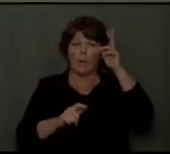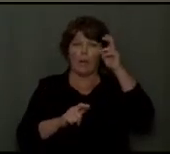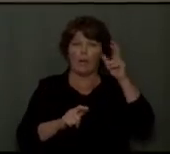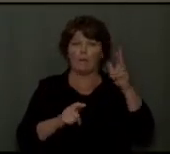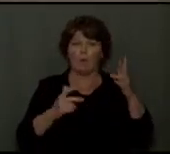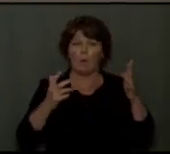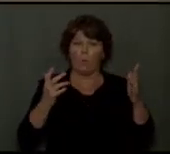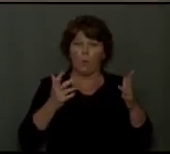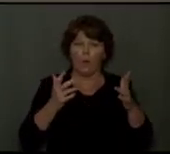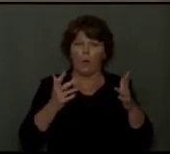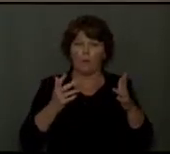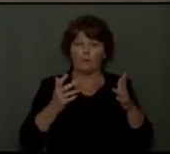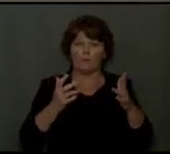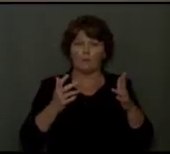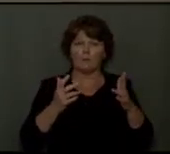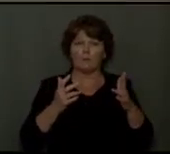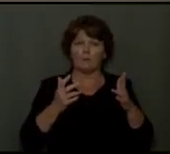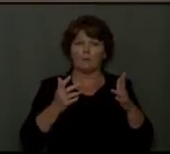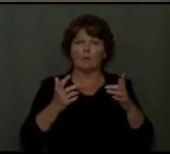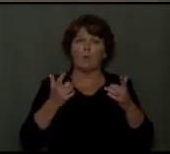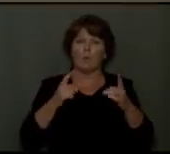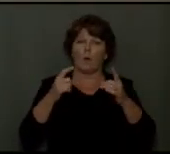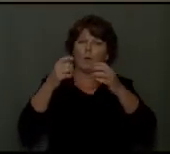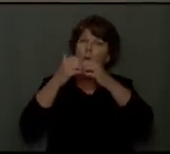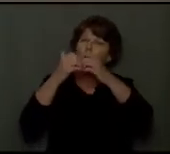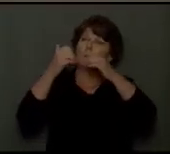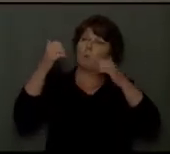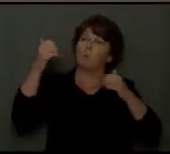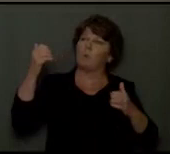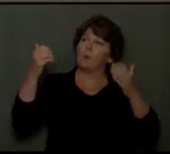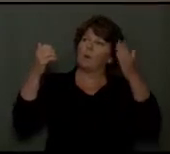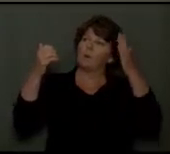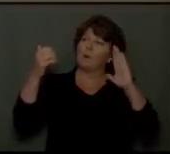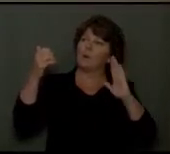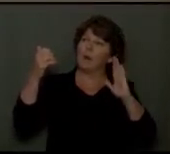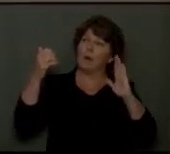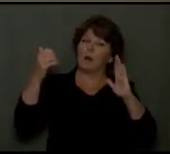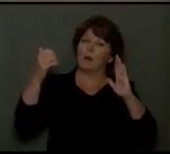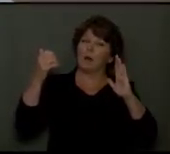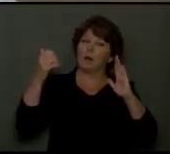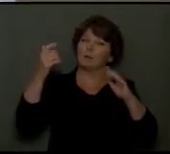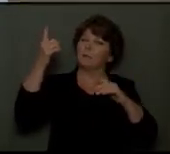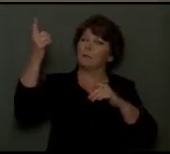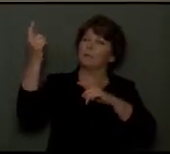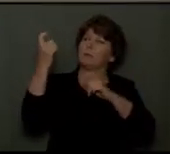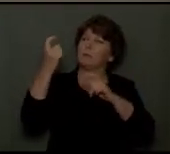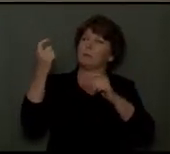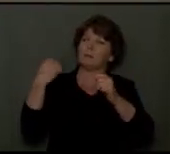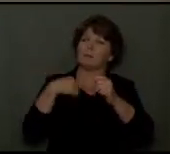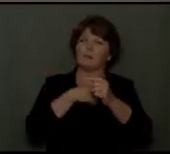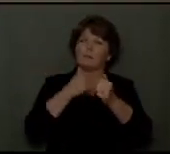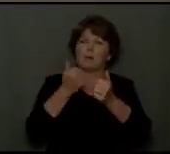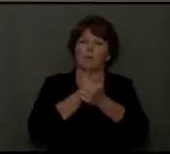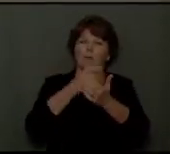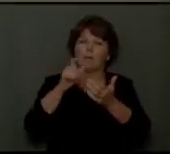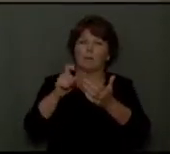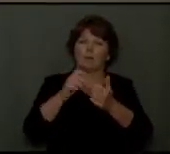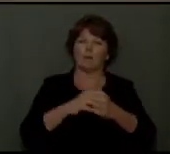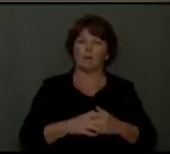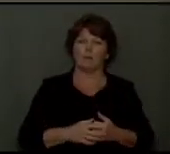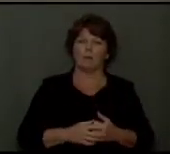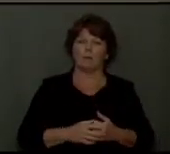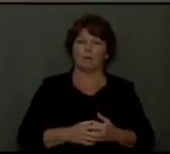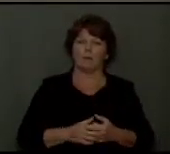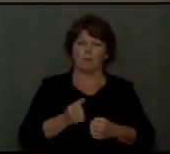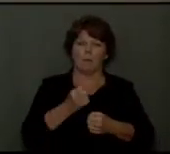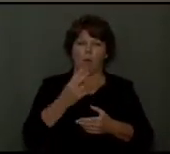of it lies in departing from God as the living God, the fountain of all our life. It causes